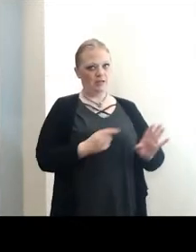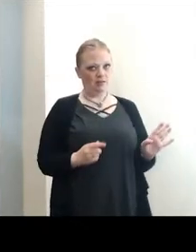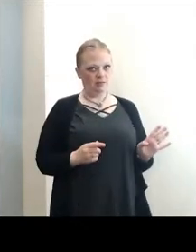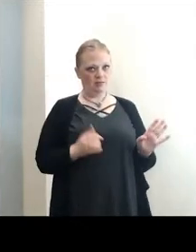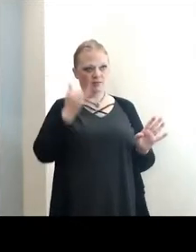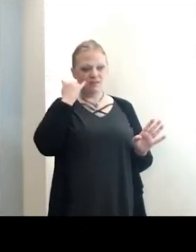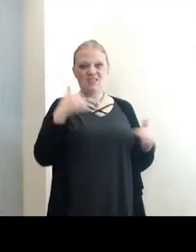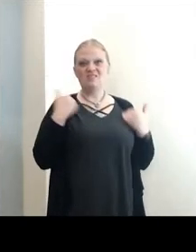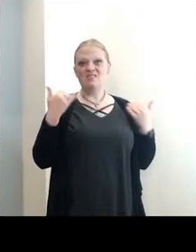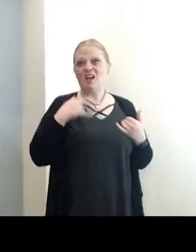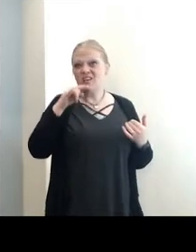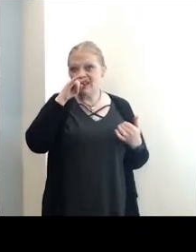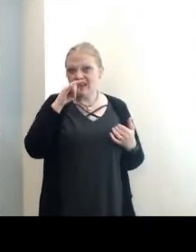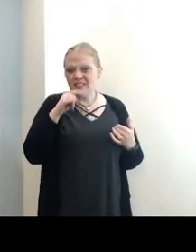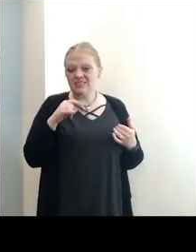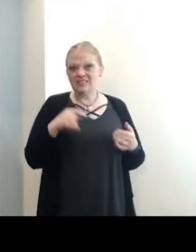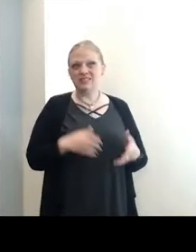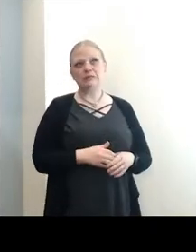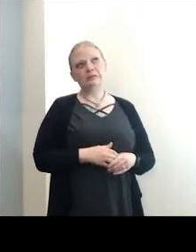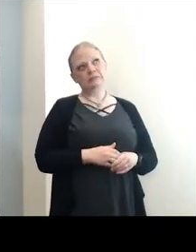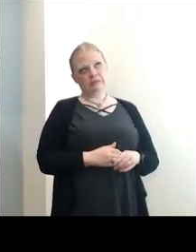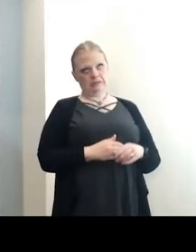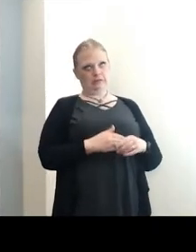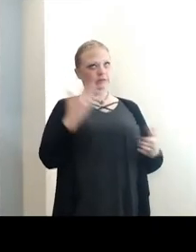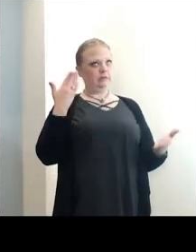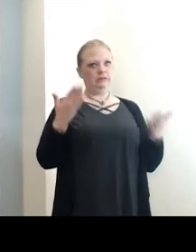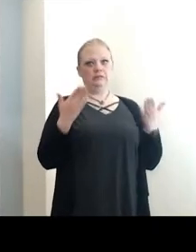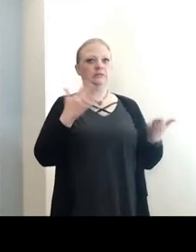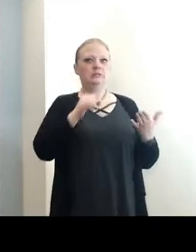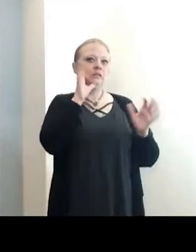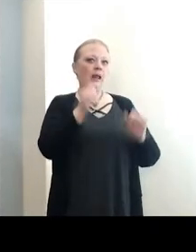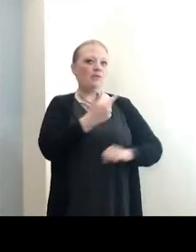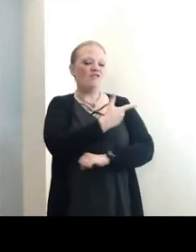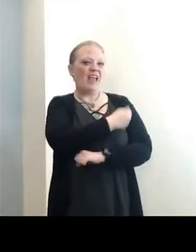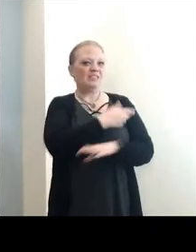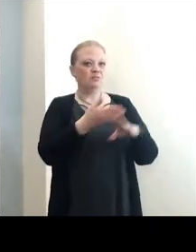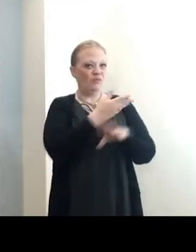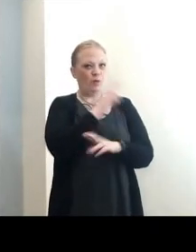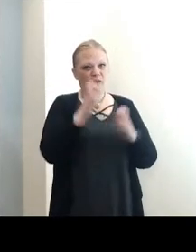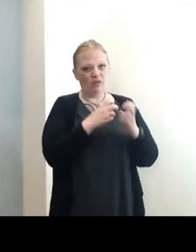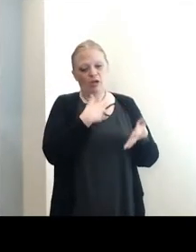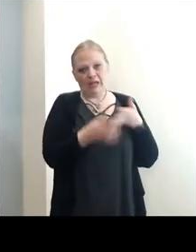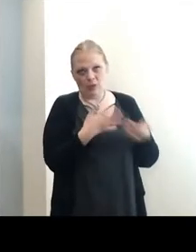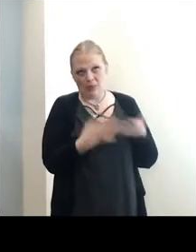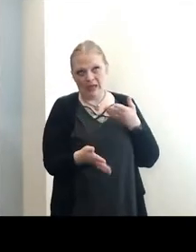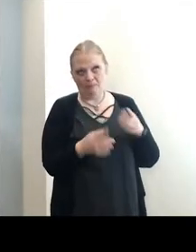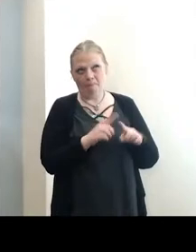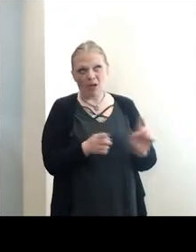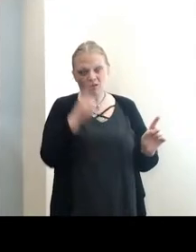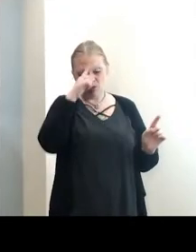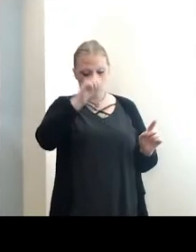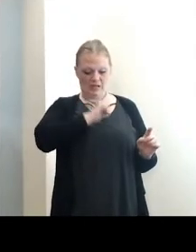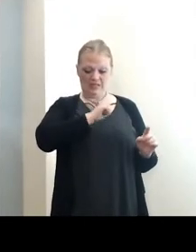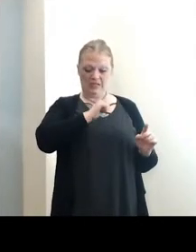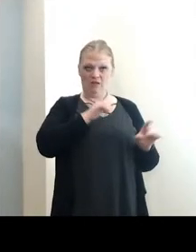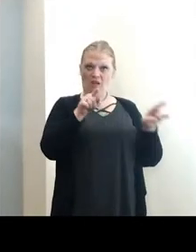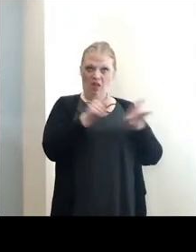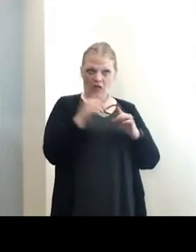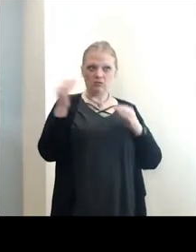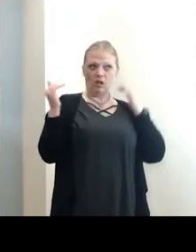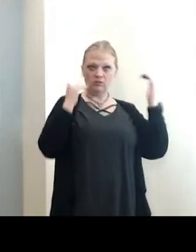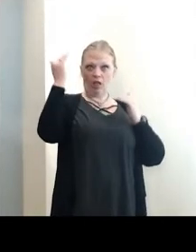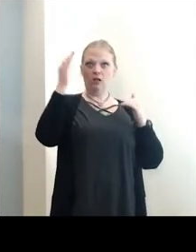If you've got young kids, probably won't be able to vaccinate them by that time anyway. But for myself as an adult,